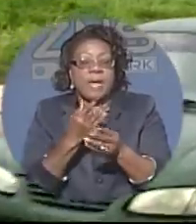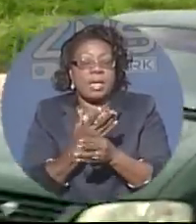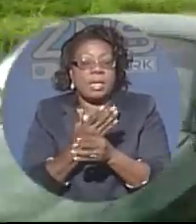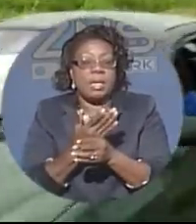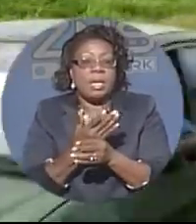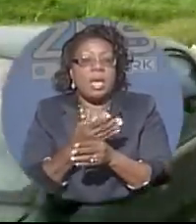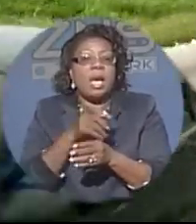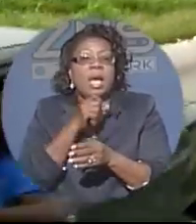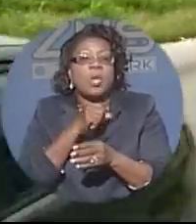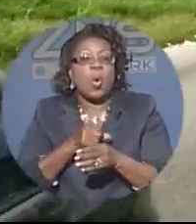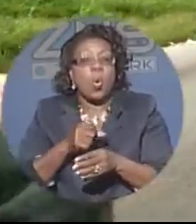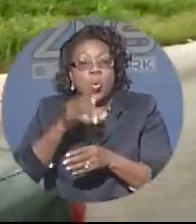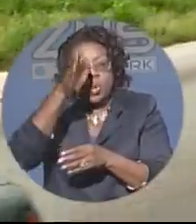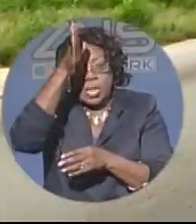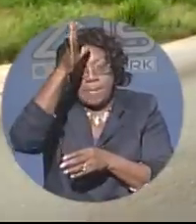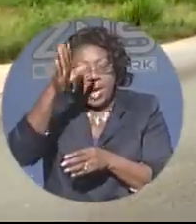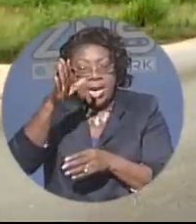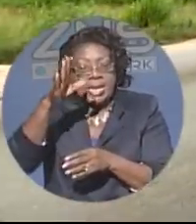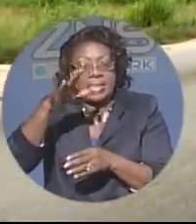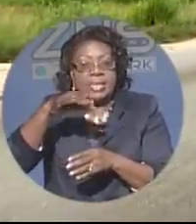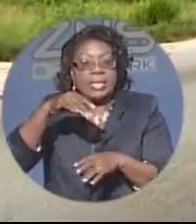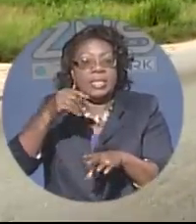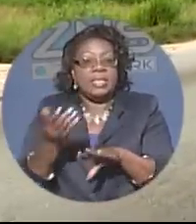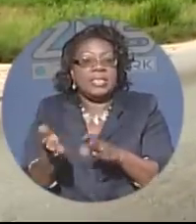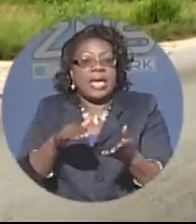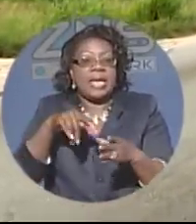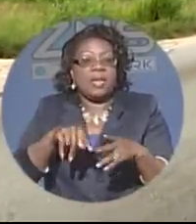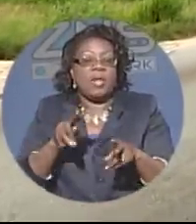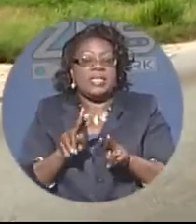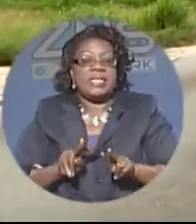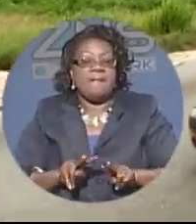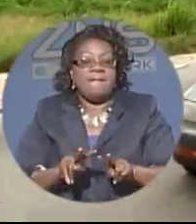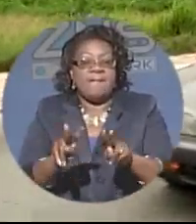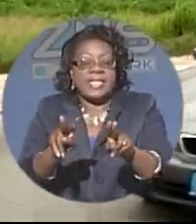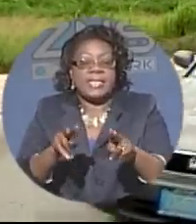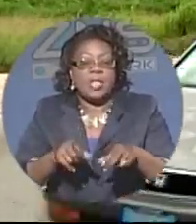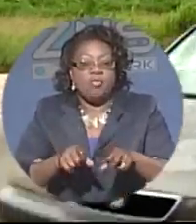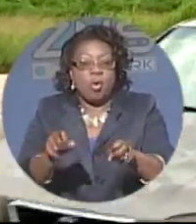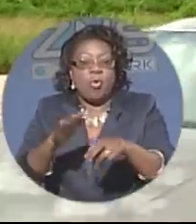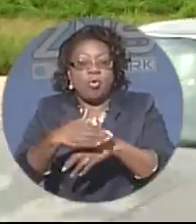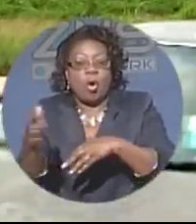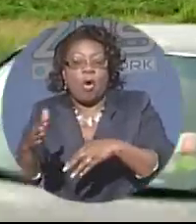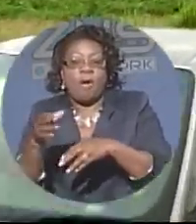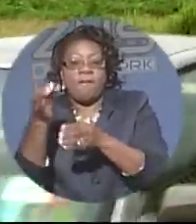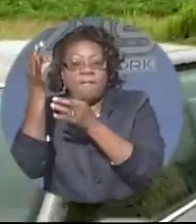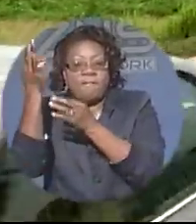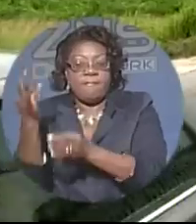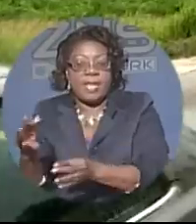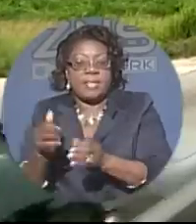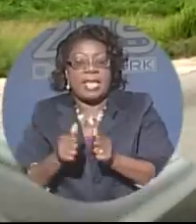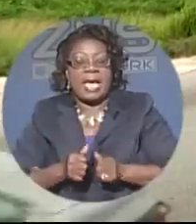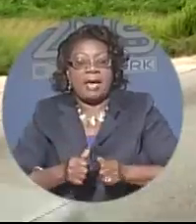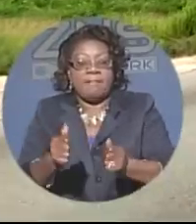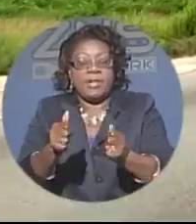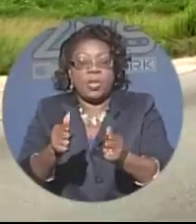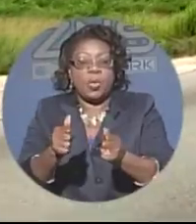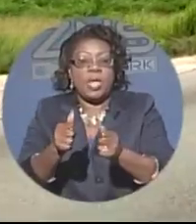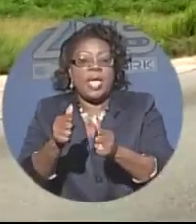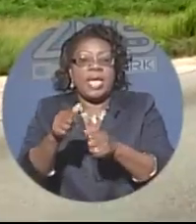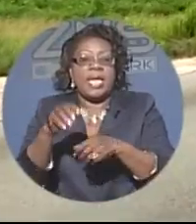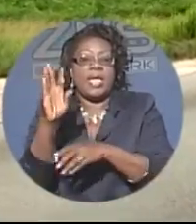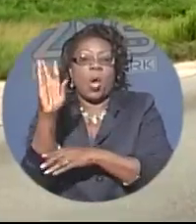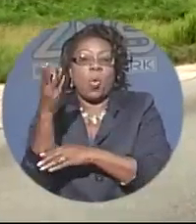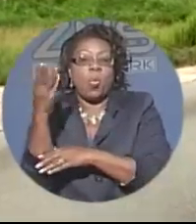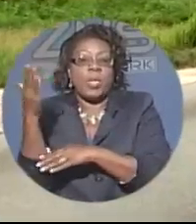70s. It was around 1.30 this morning at St. Vincent Road off Faith Avenue that the four-room single-story wooden structure was